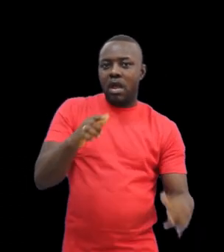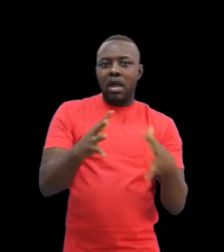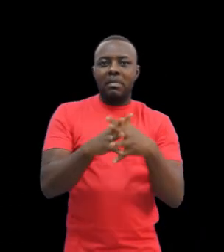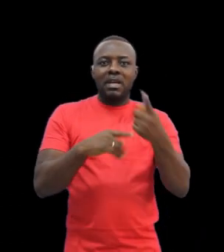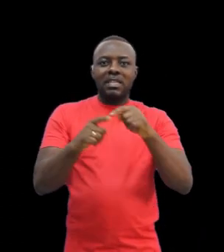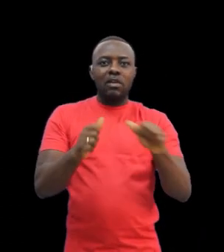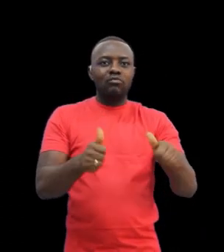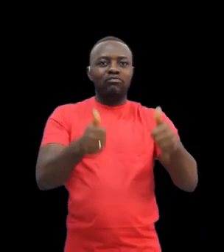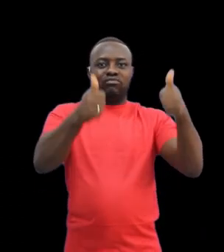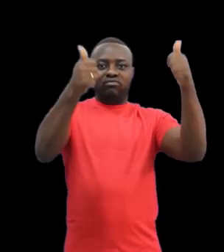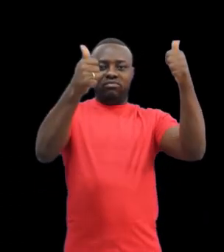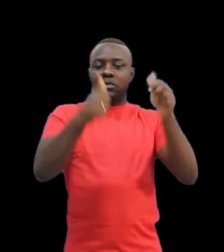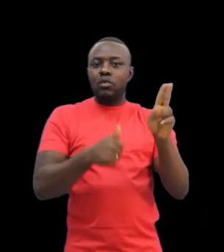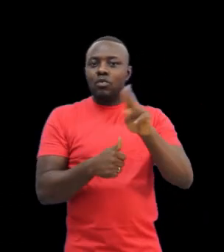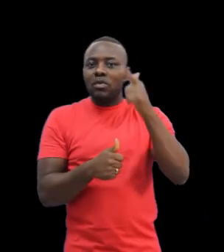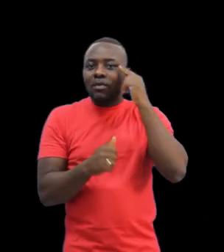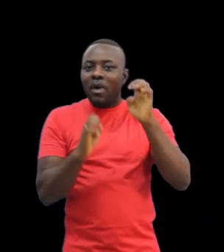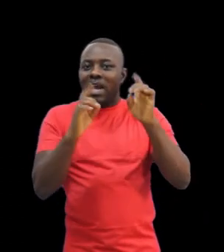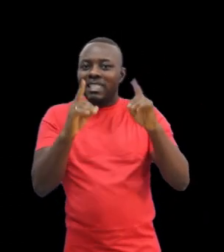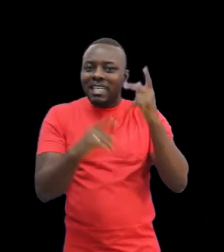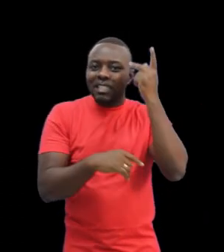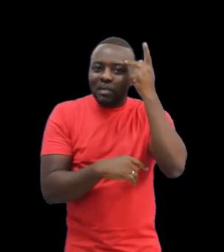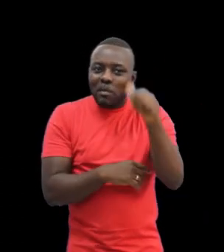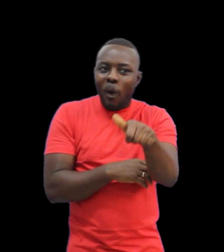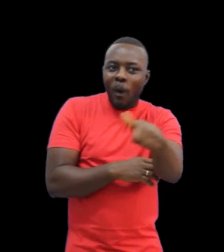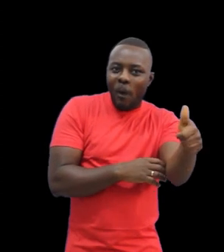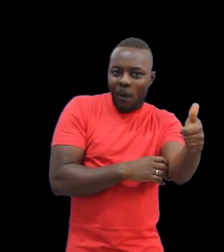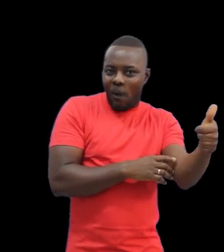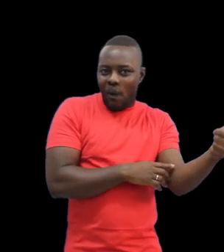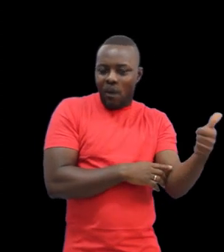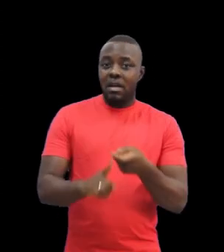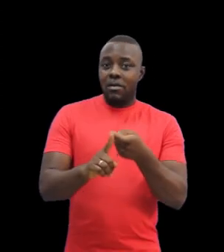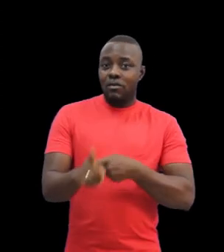in deaf education in virtually all countries in West and Central Africa.